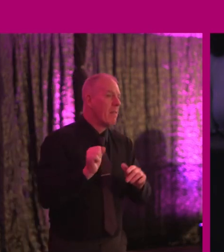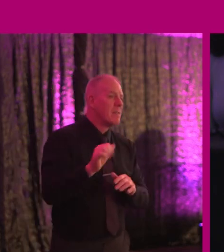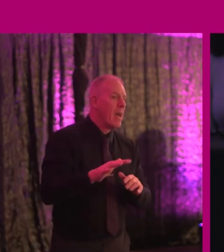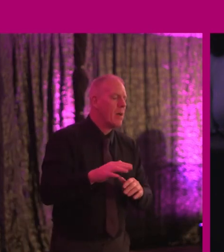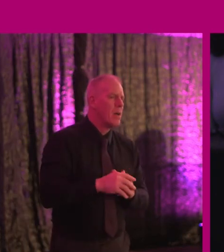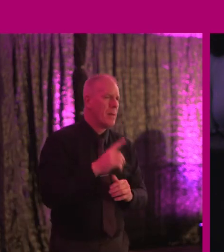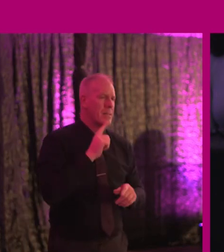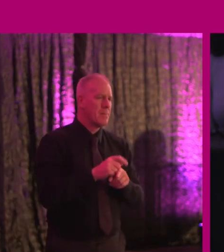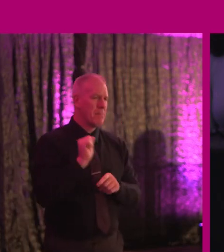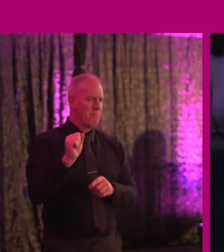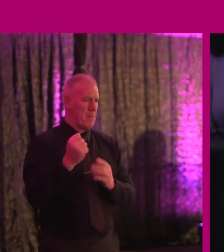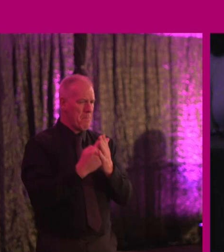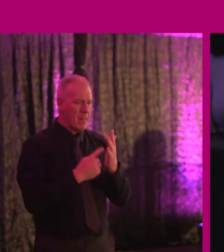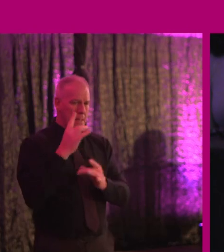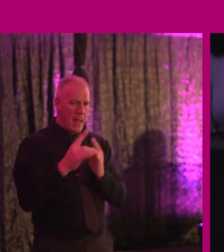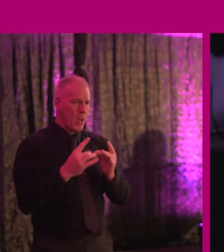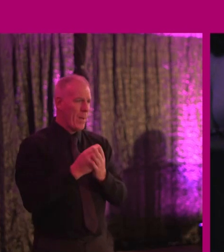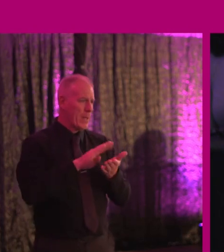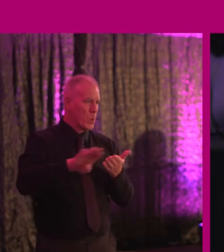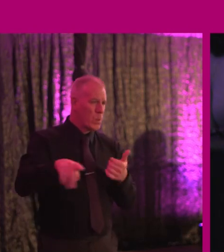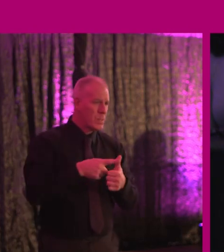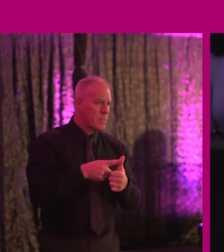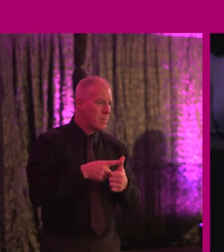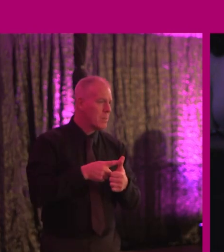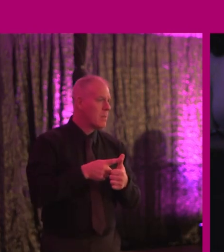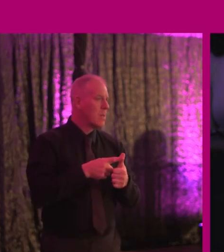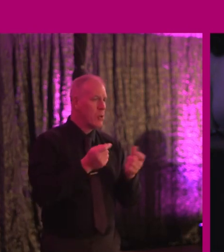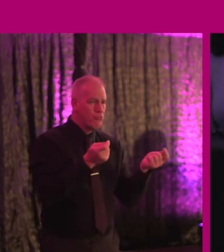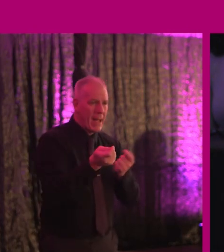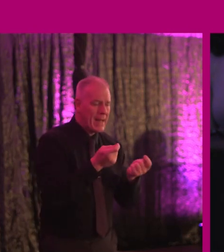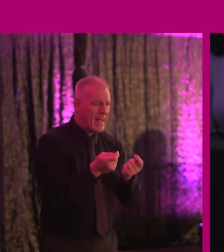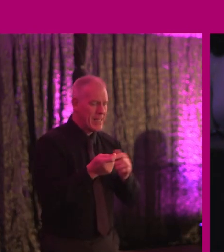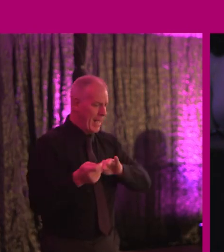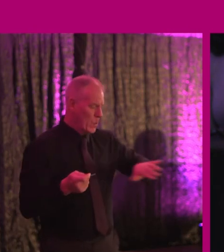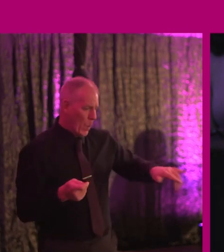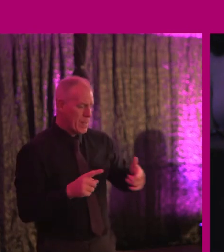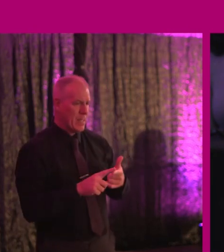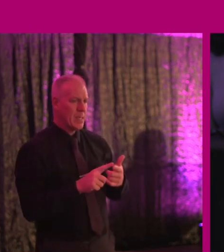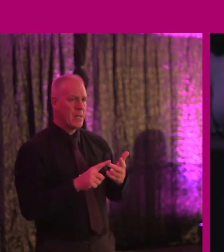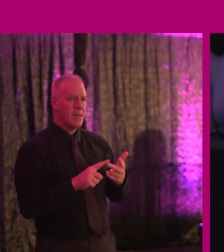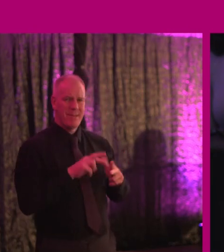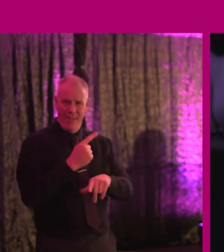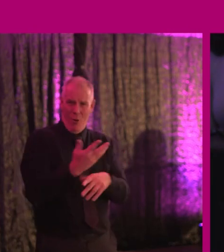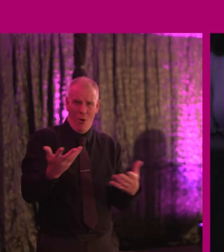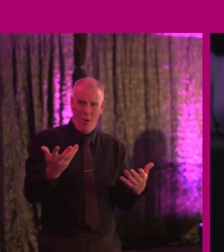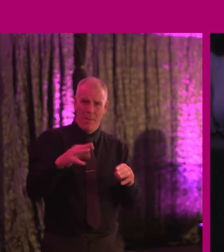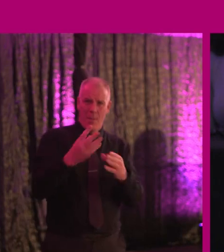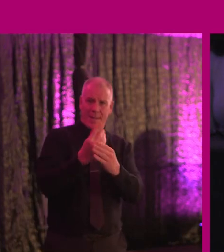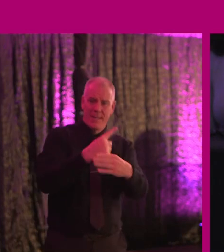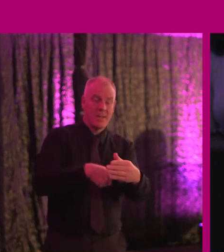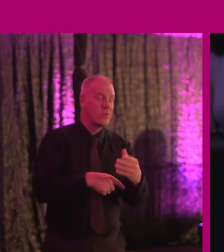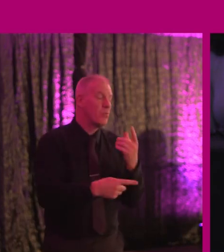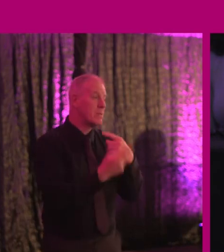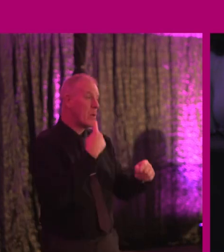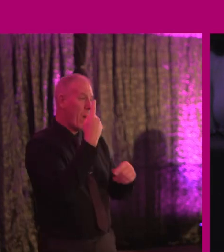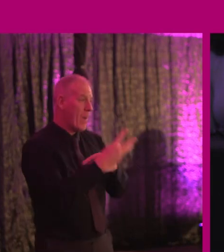But yet we're designing policies of exclusion. We're building regulations that are excluding people. And they're not there. So I suppose you've answered it in